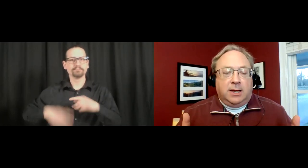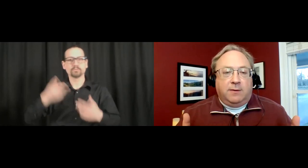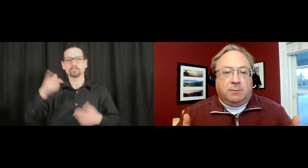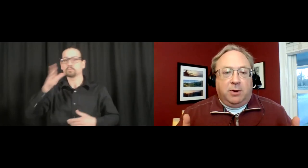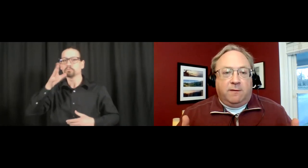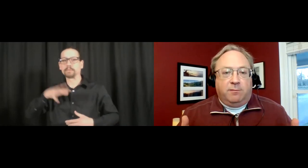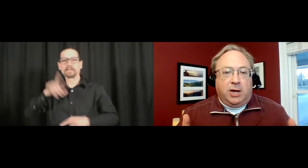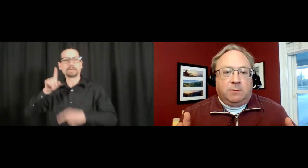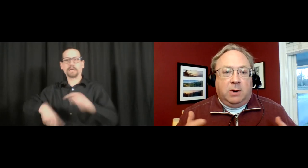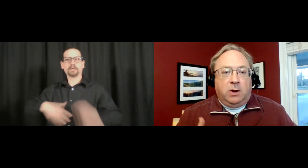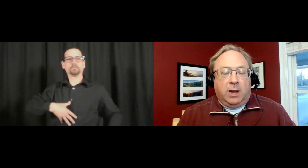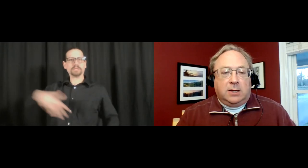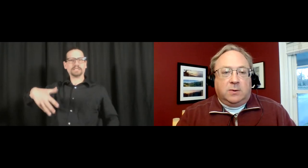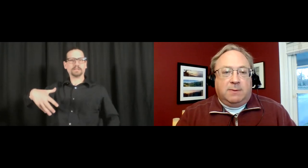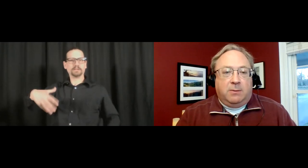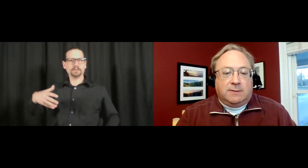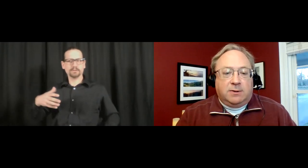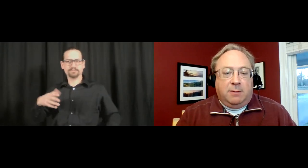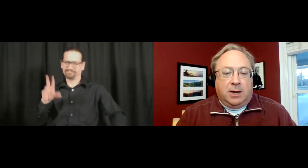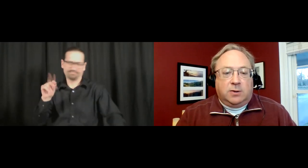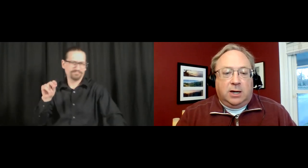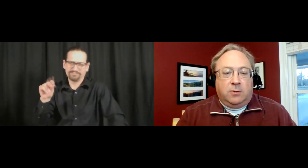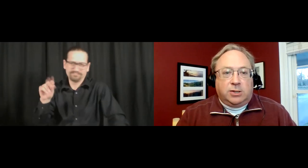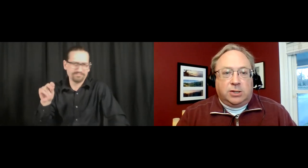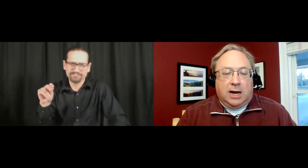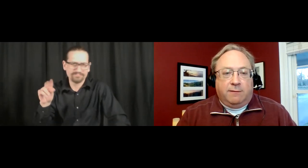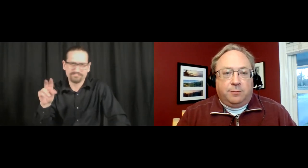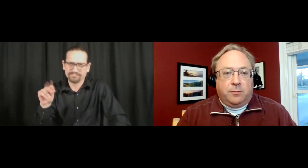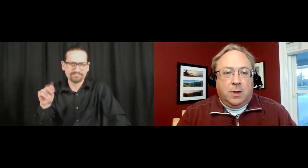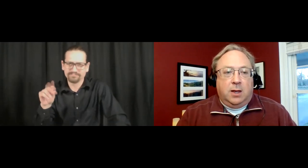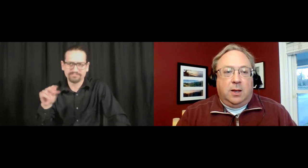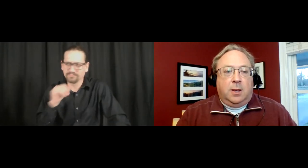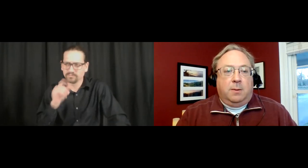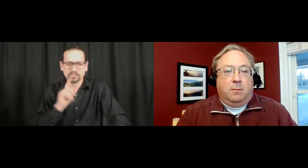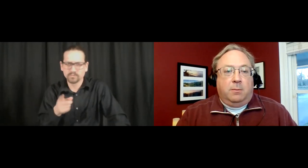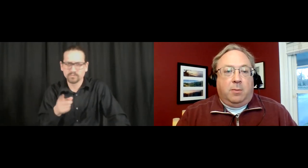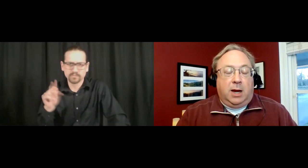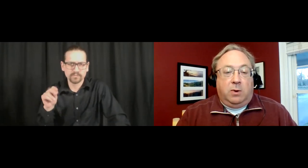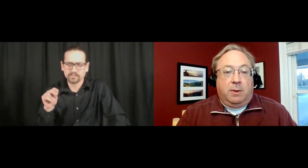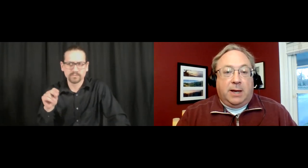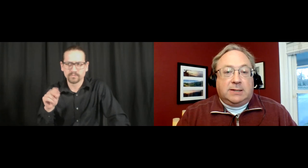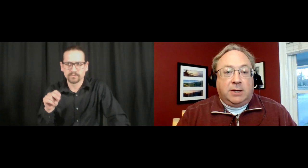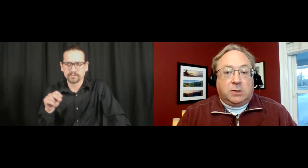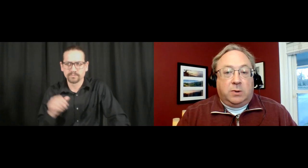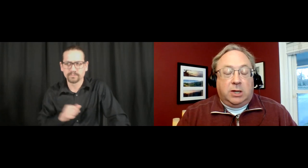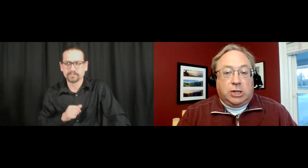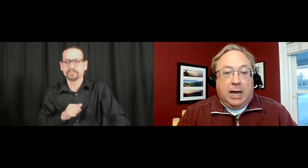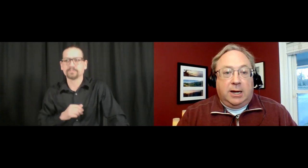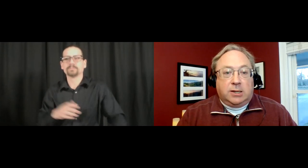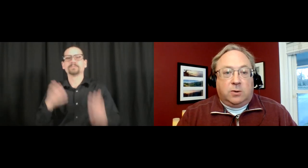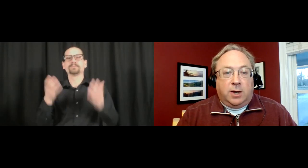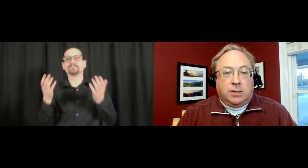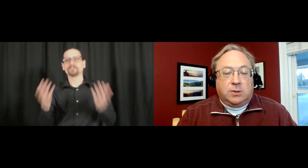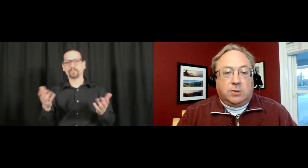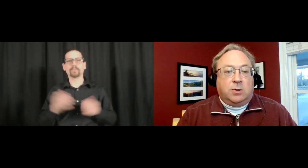I just want to give you some brief information, but what I'd like to do is spend the rest of our time answering any questions you have. Mike, would it be best if I just go into the